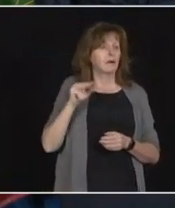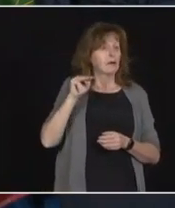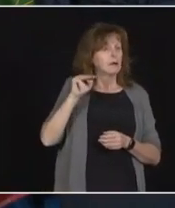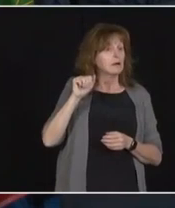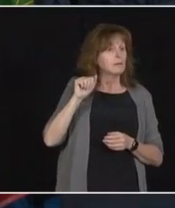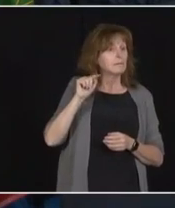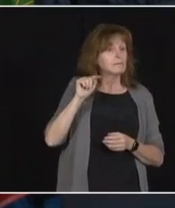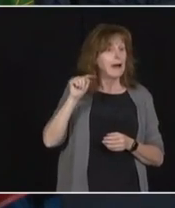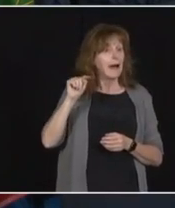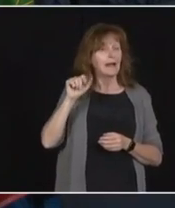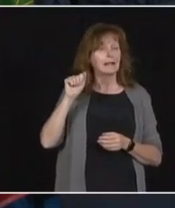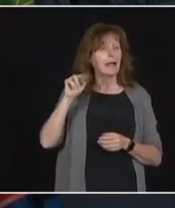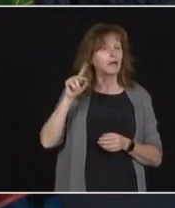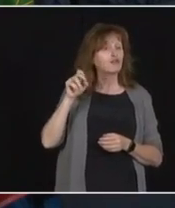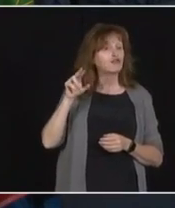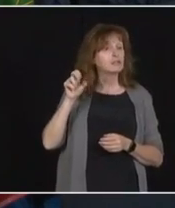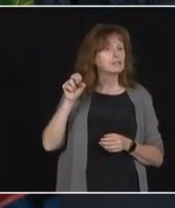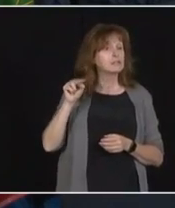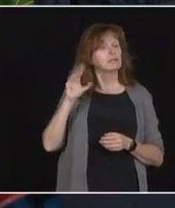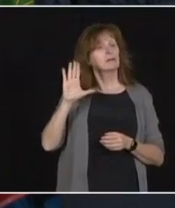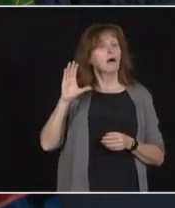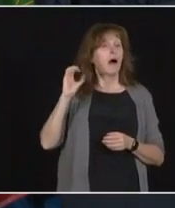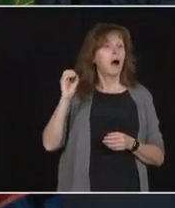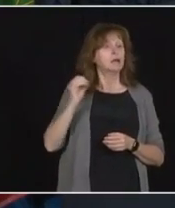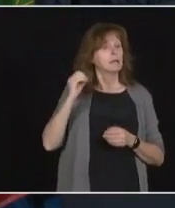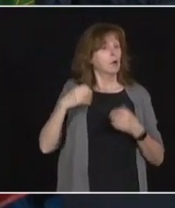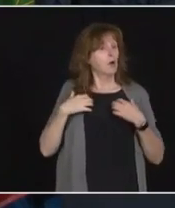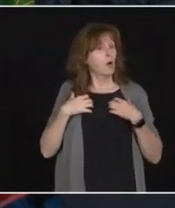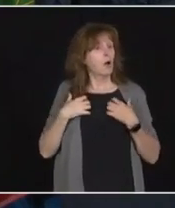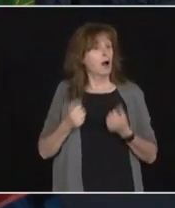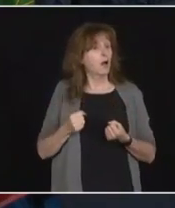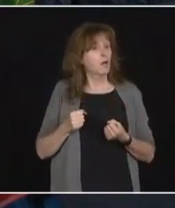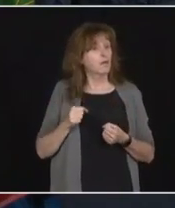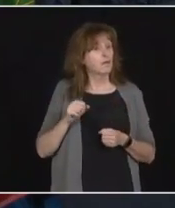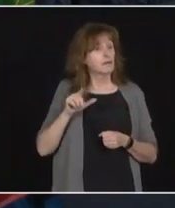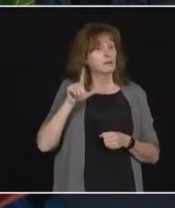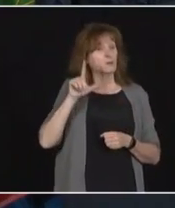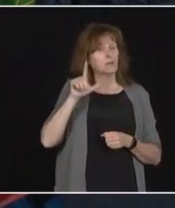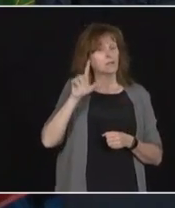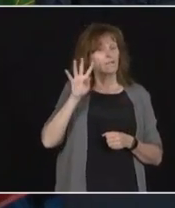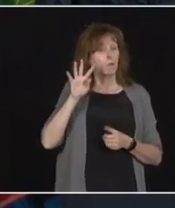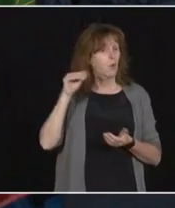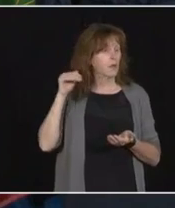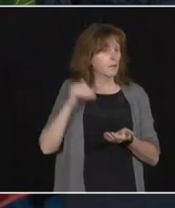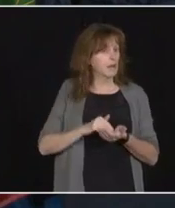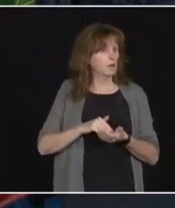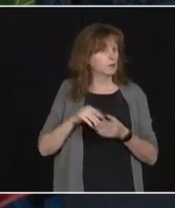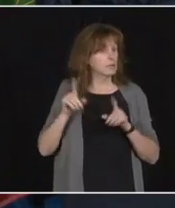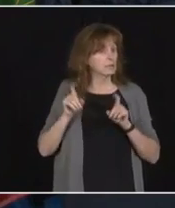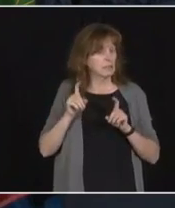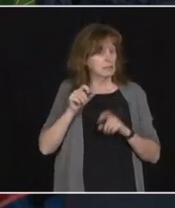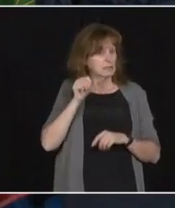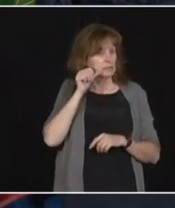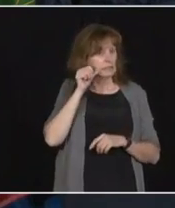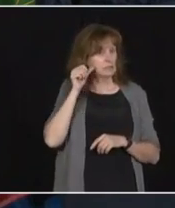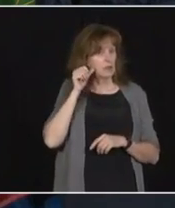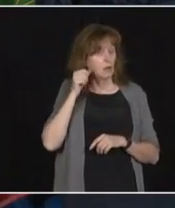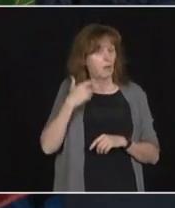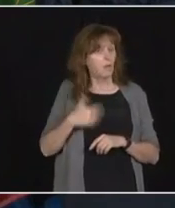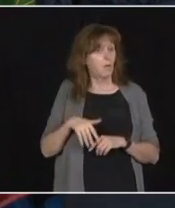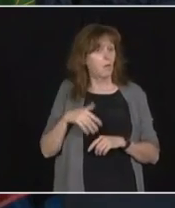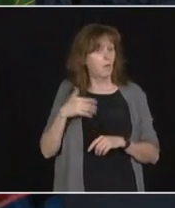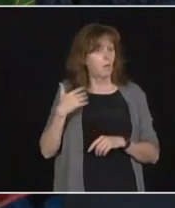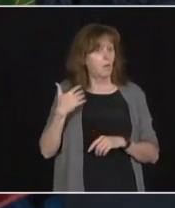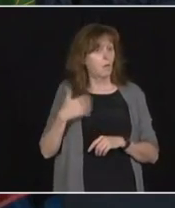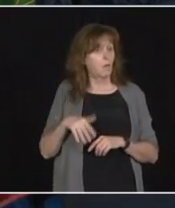They set a record for the of 24,000 tests, and the numbers are down to 203. So I want to give them a shout-out. Also,